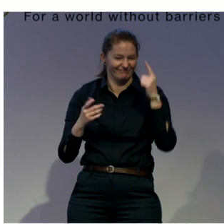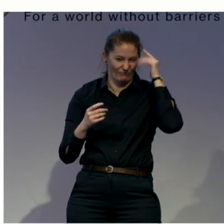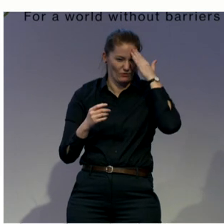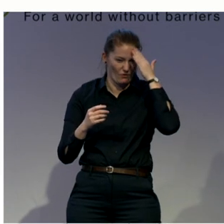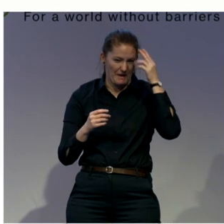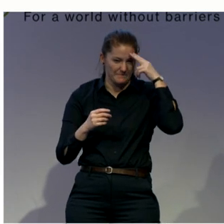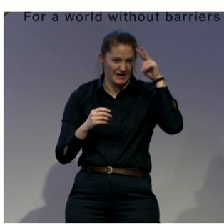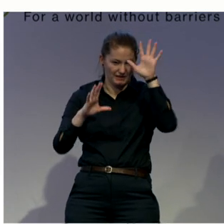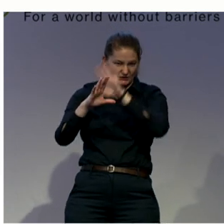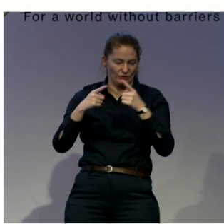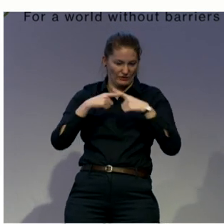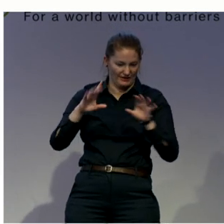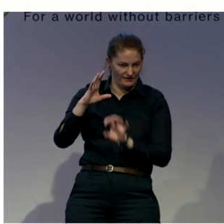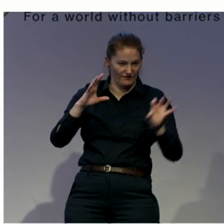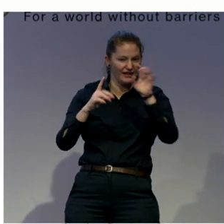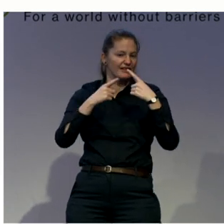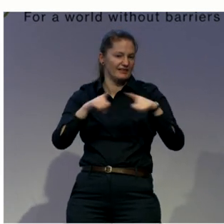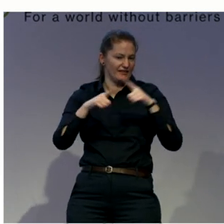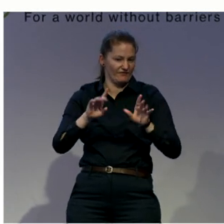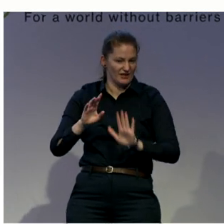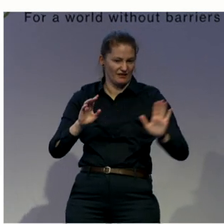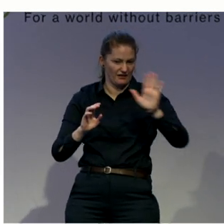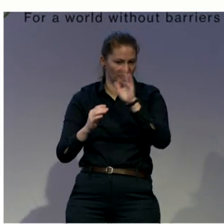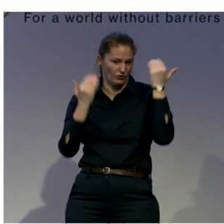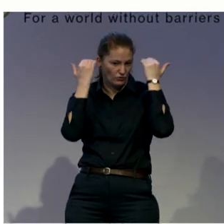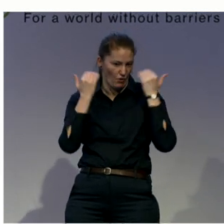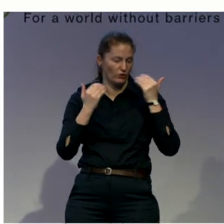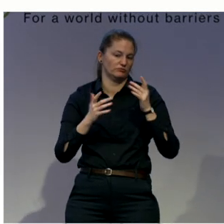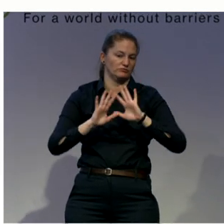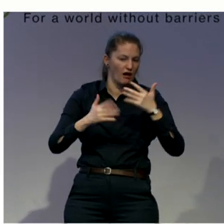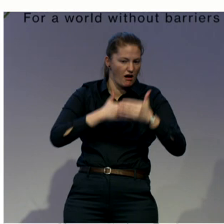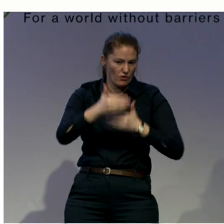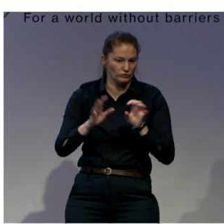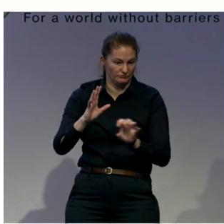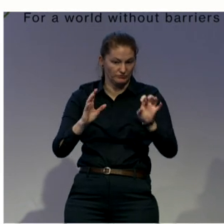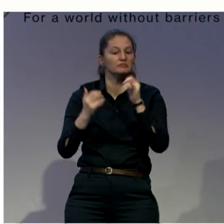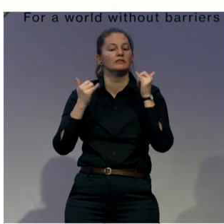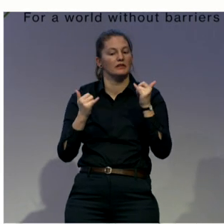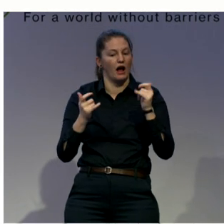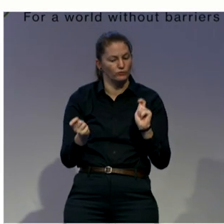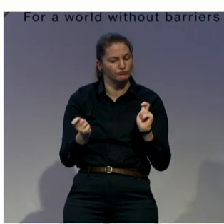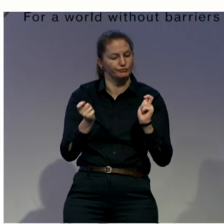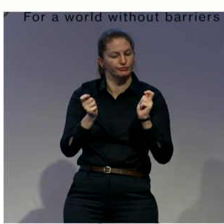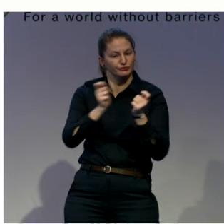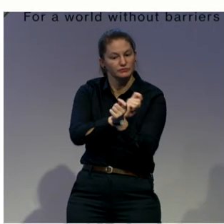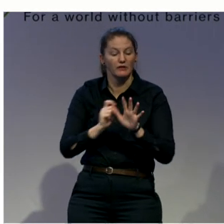establish a mainstream criminal procedure for everyone. But,